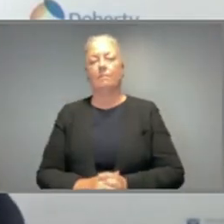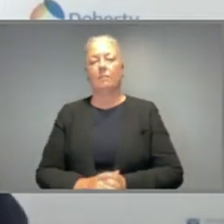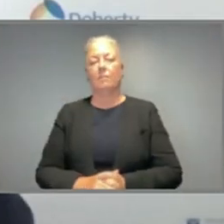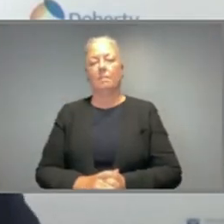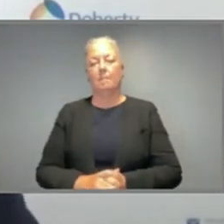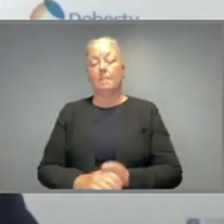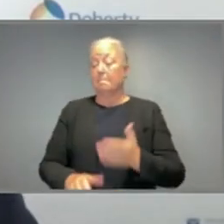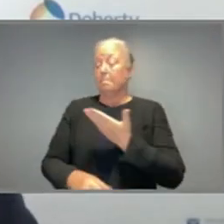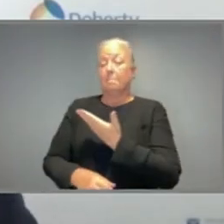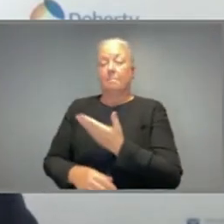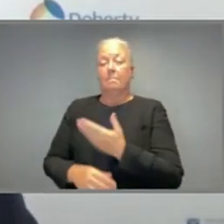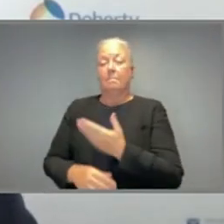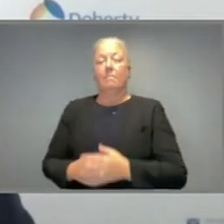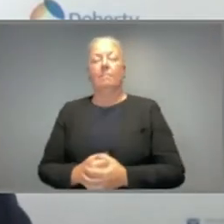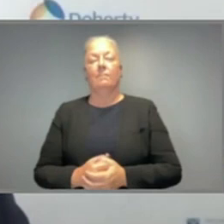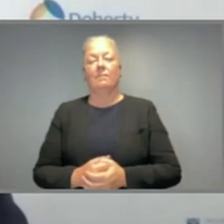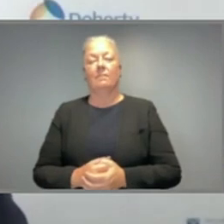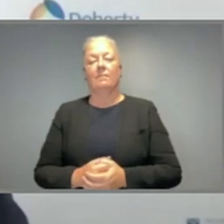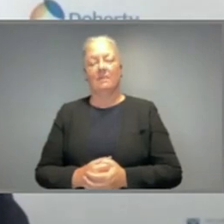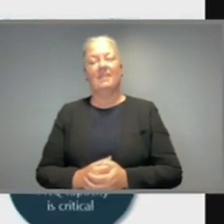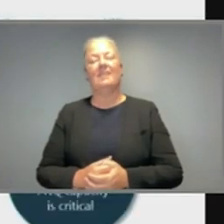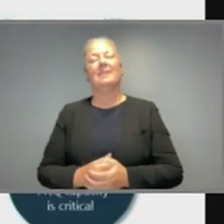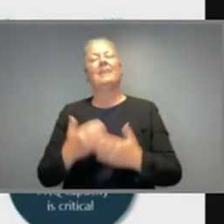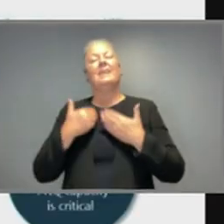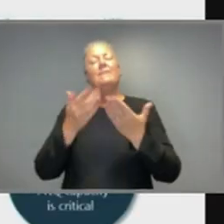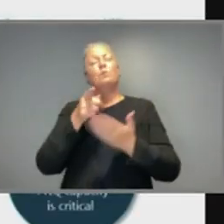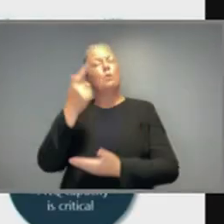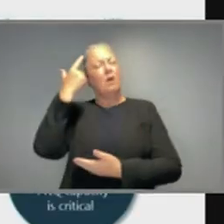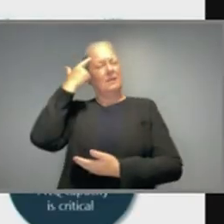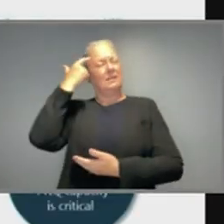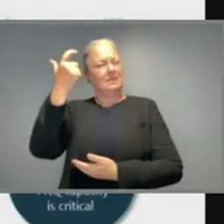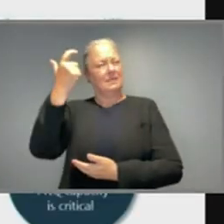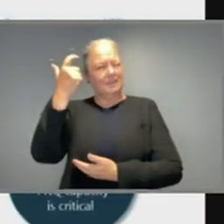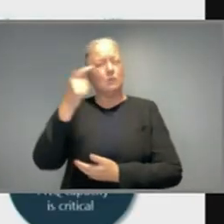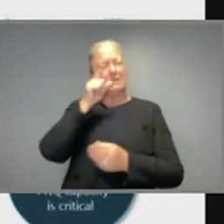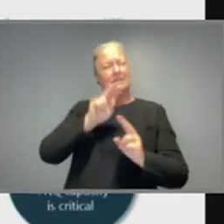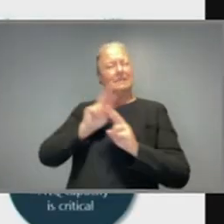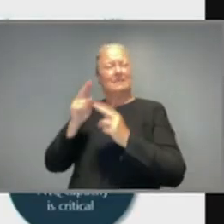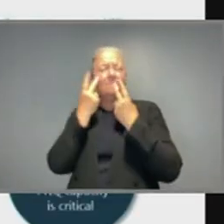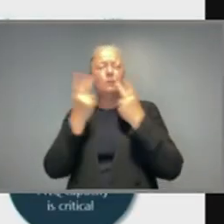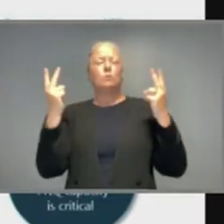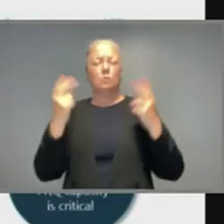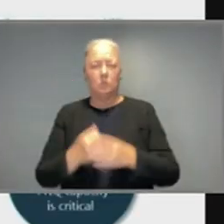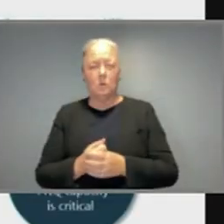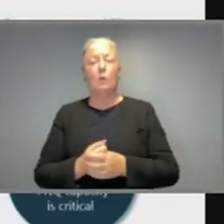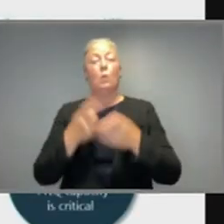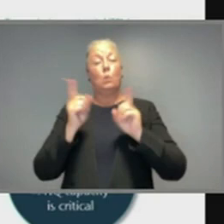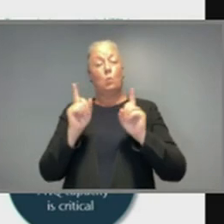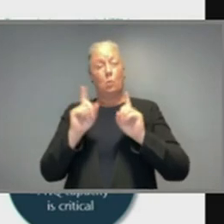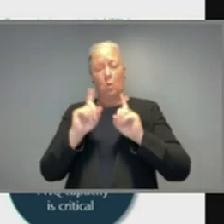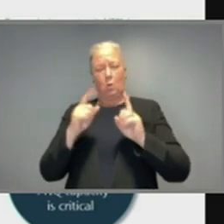This slide is a critical conceptual slide that really brings together all of the key messages of our work in a single graphic.